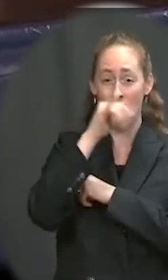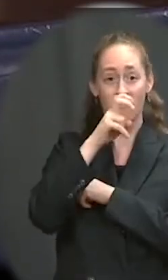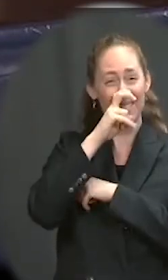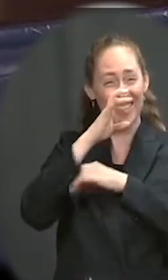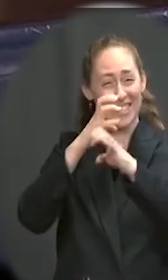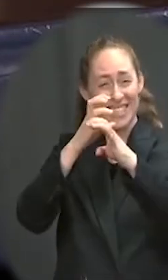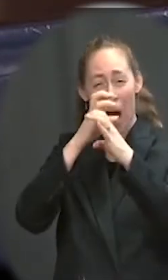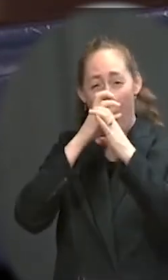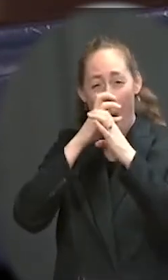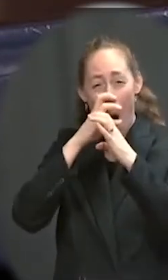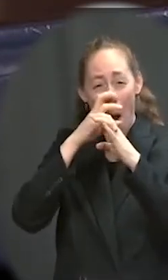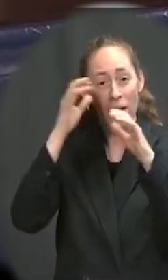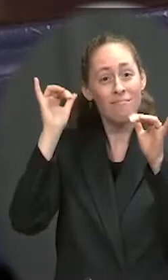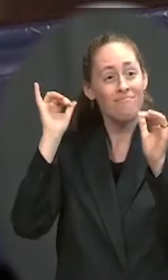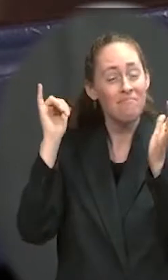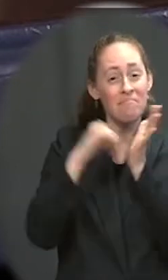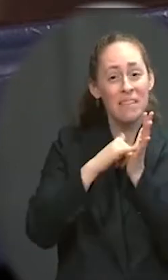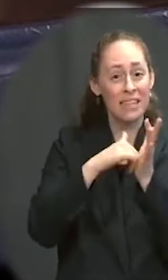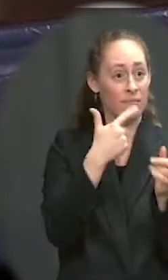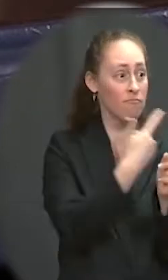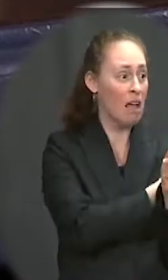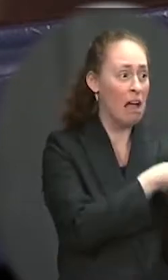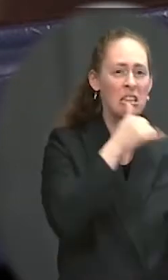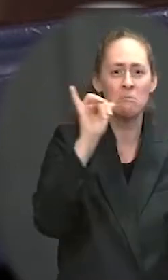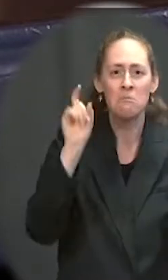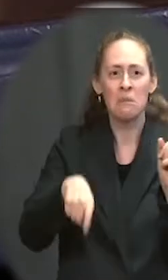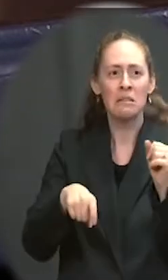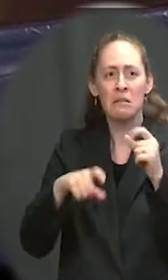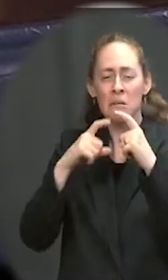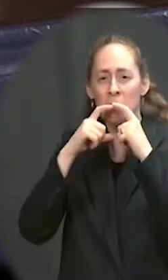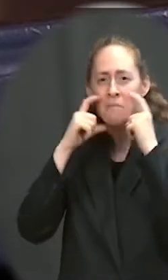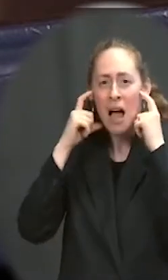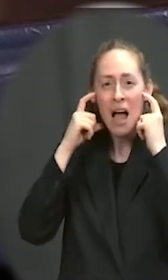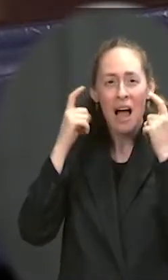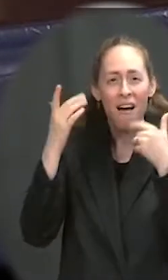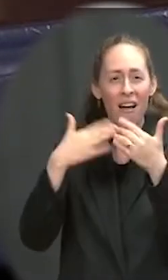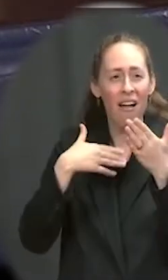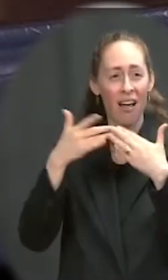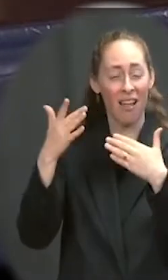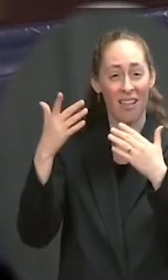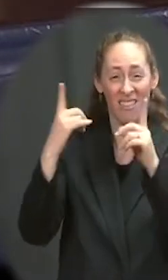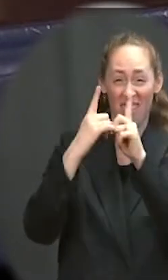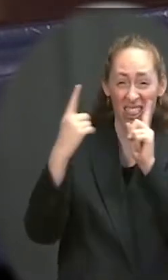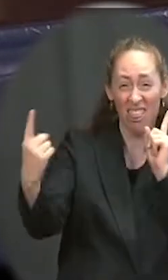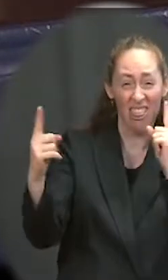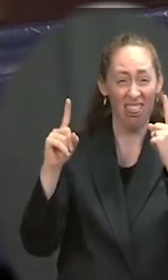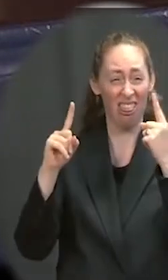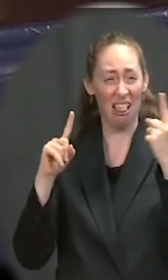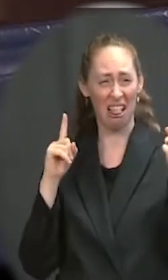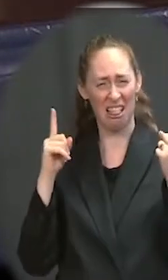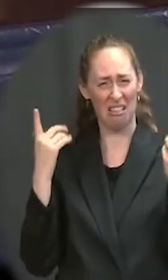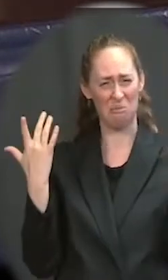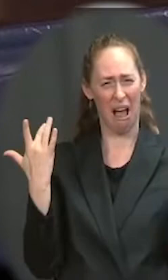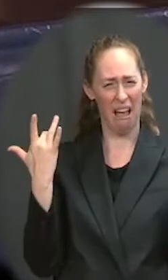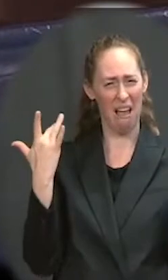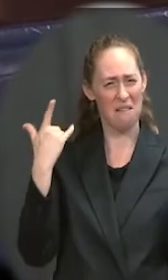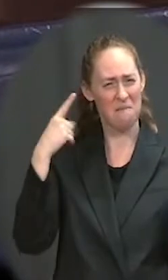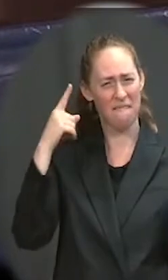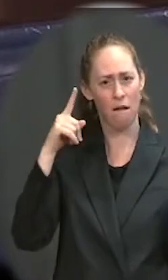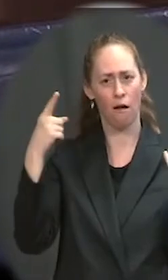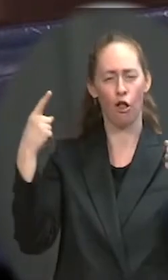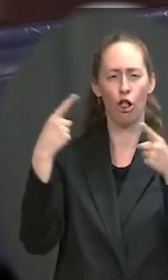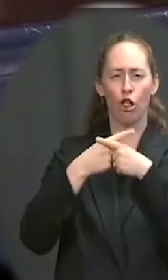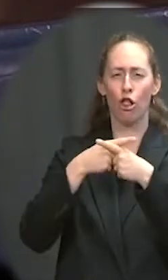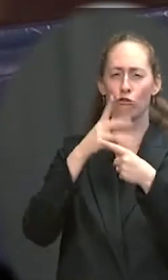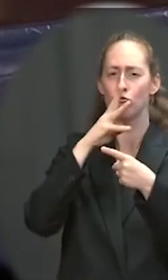times. It requires children to be socially distanced. Can you explain why that contradicts the administration's